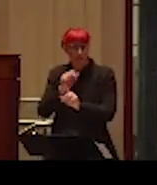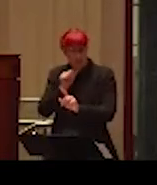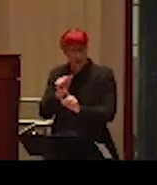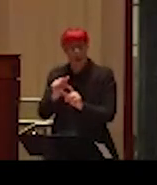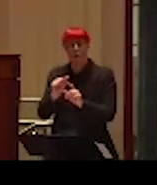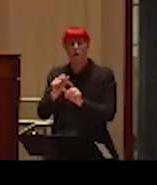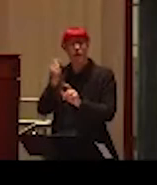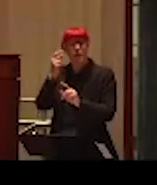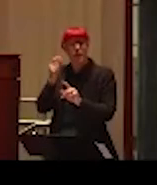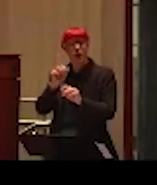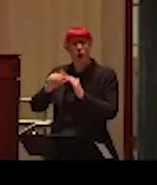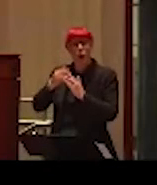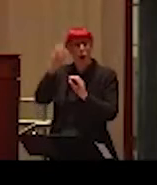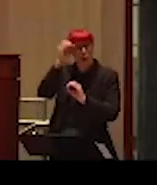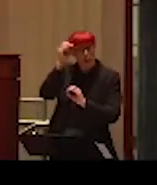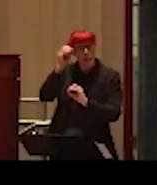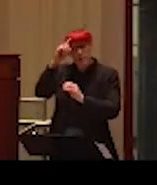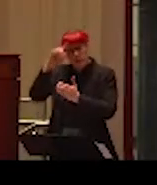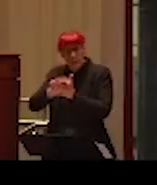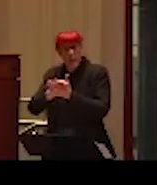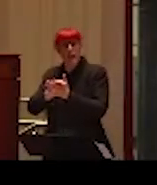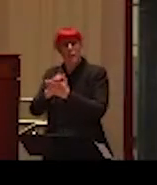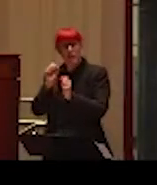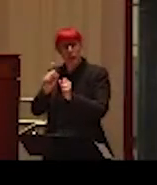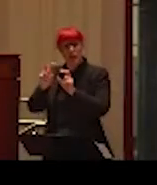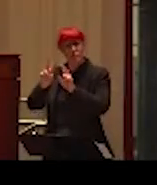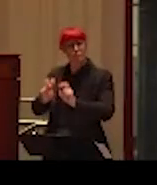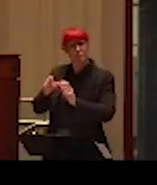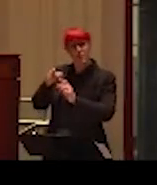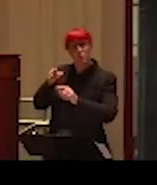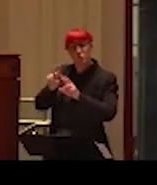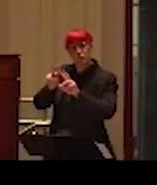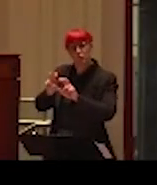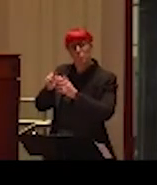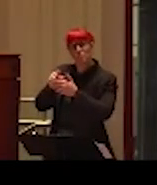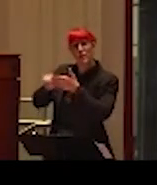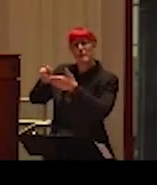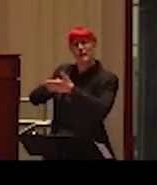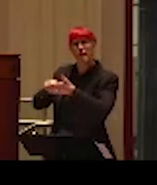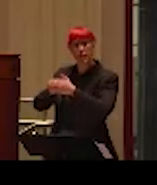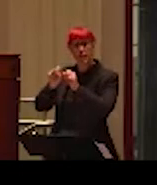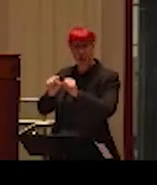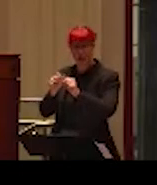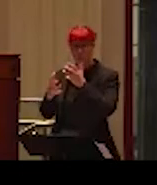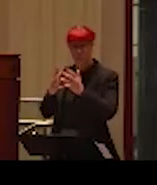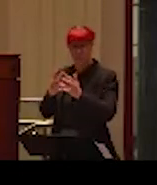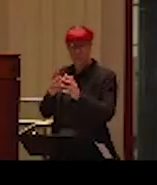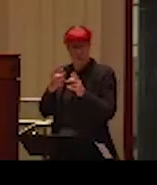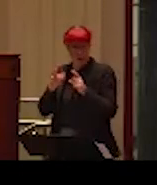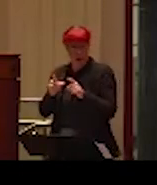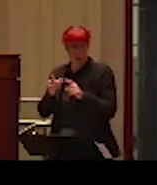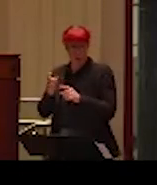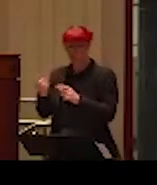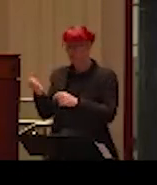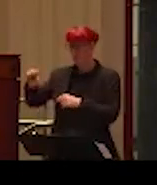are subject to analysis and criticism that may result in the modification or rejection. I find